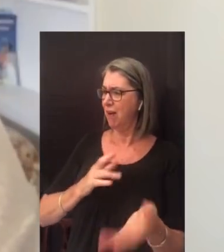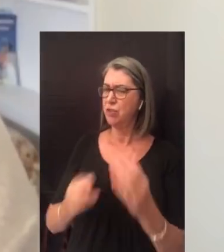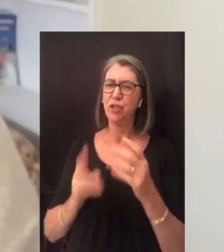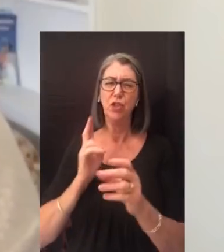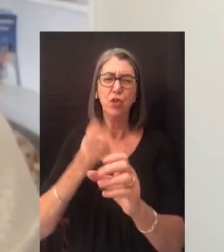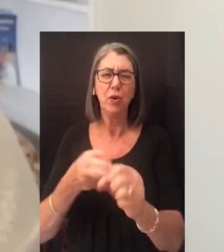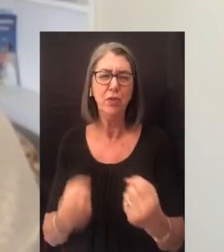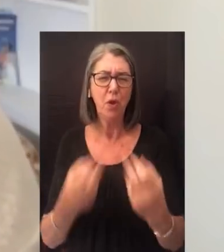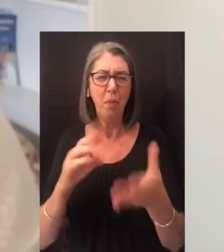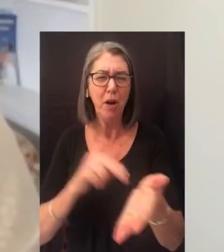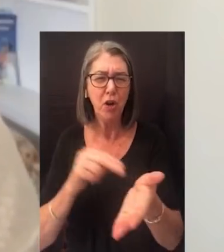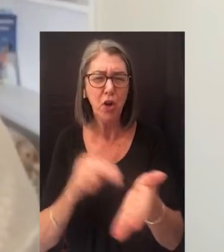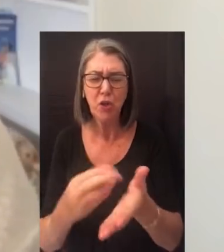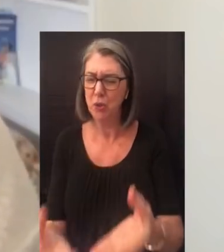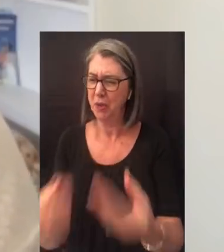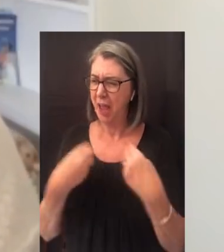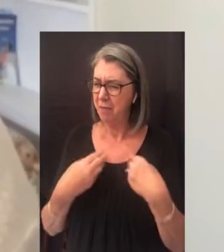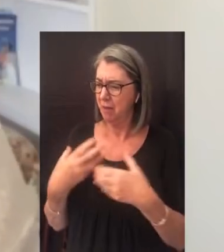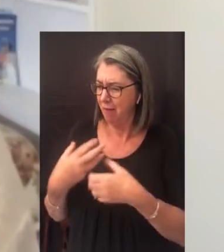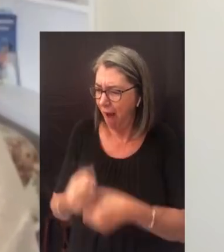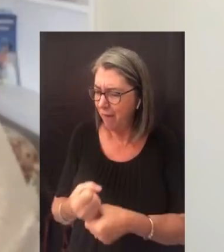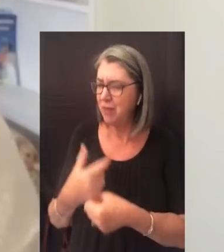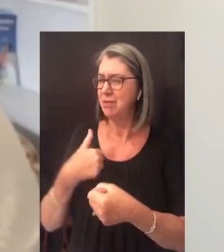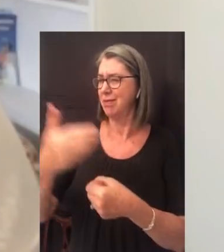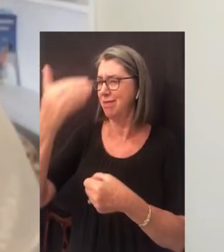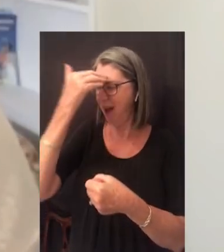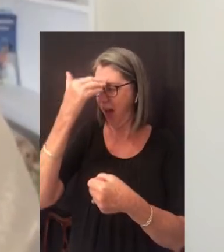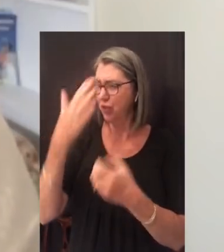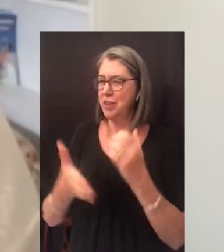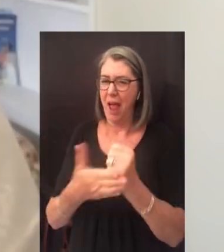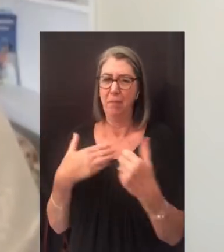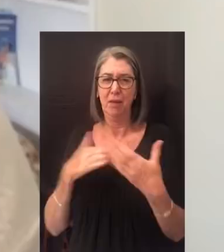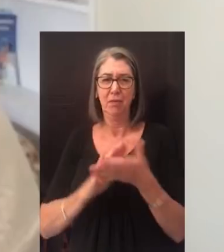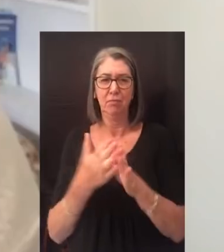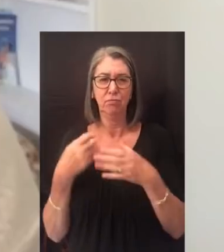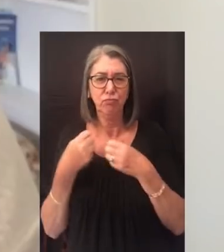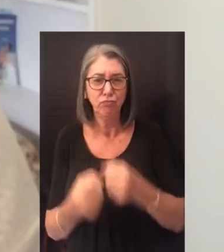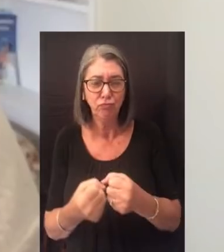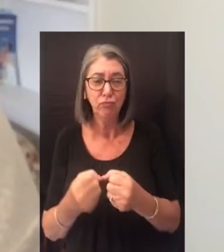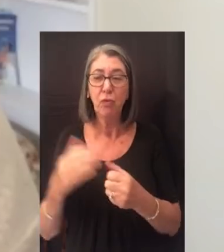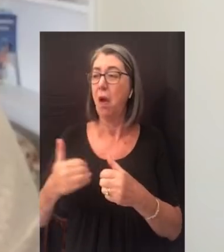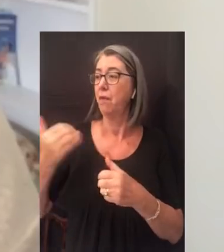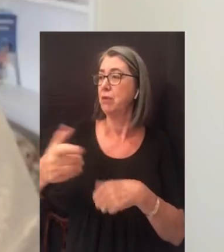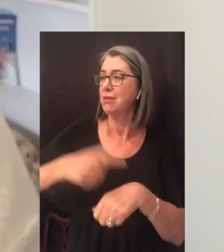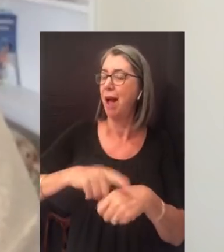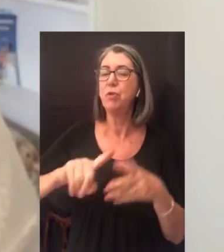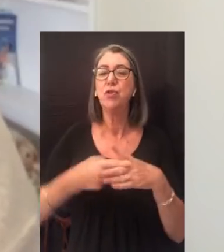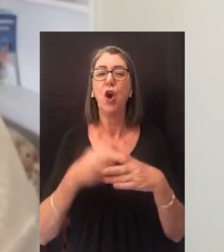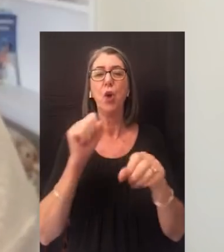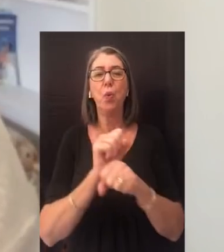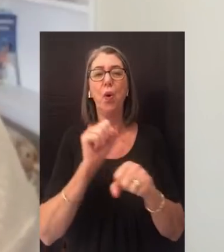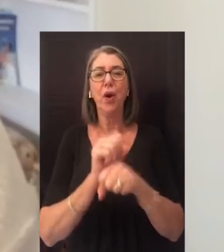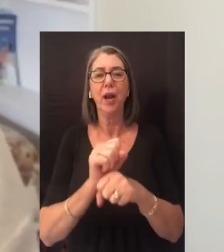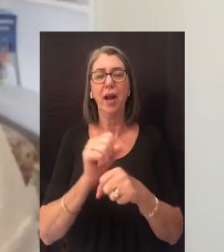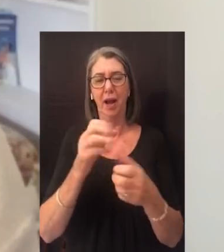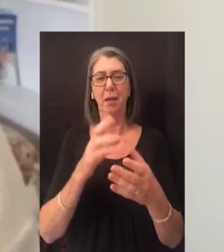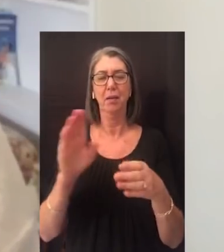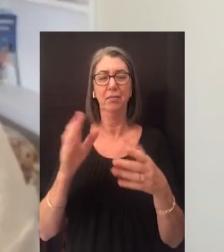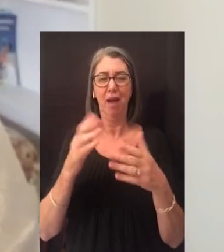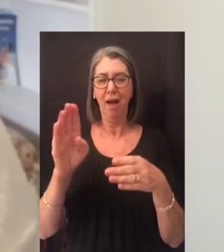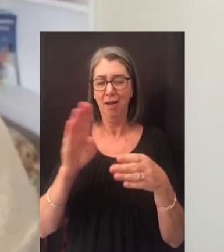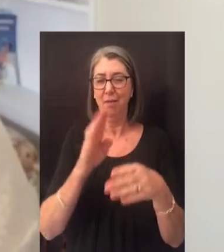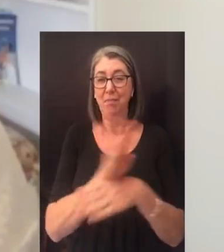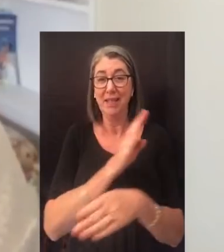so many nurses who instilled confidence, knowledge, and strength in me. In time, I began working as a night shift nurse at a busy